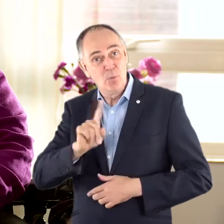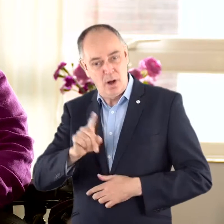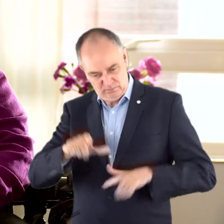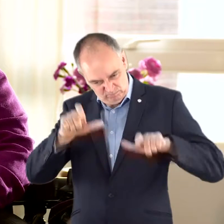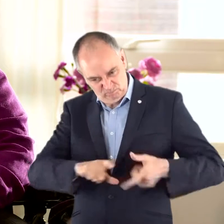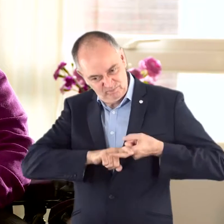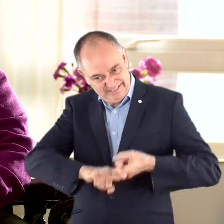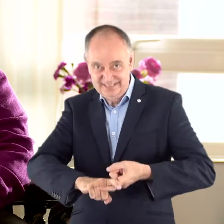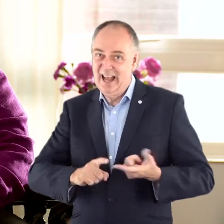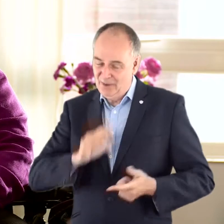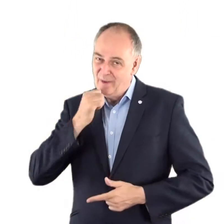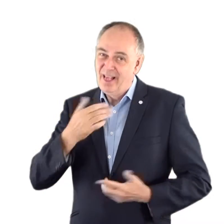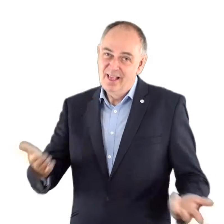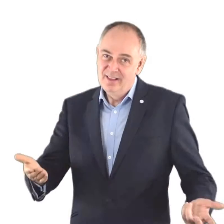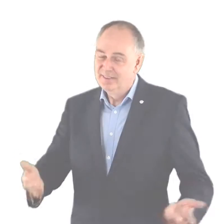long time.